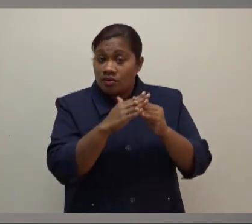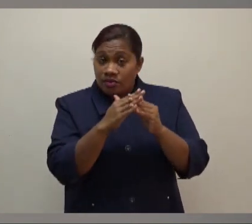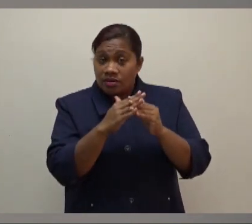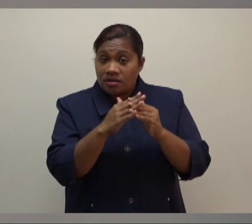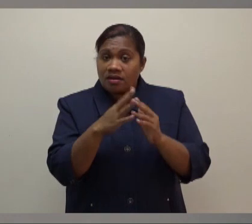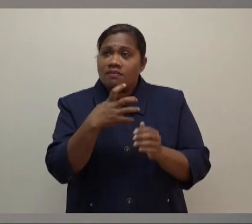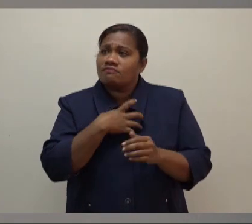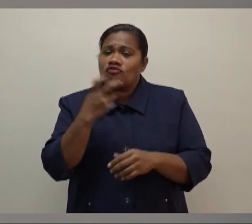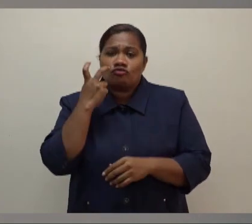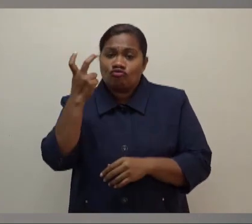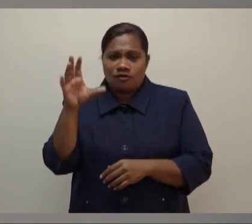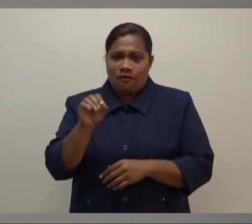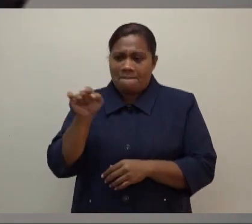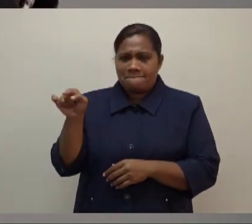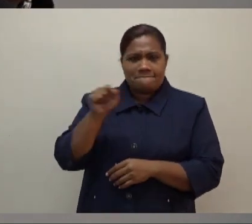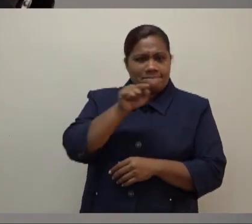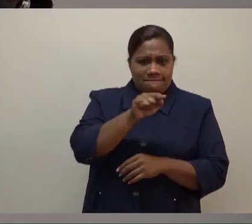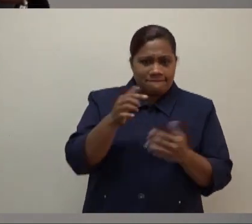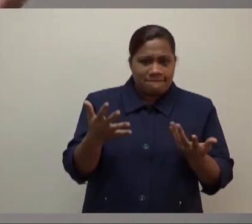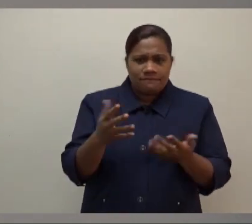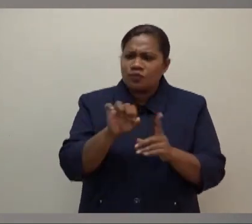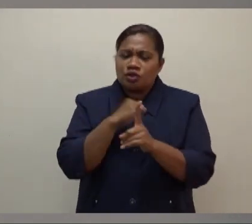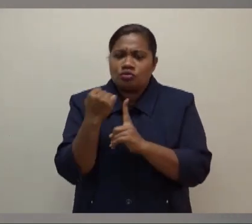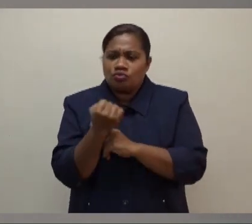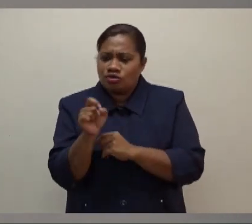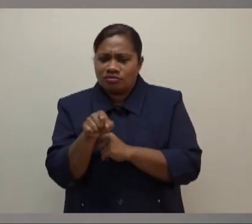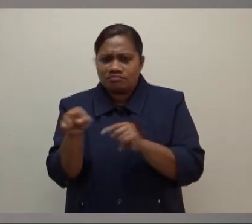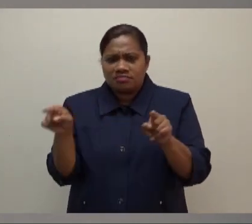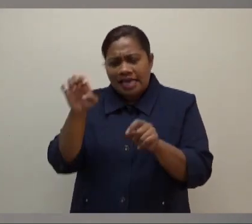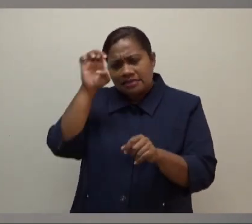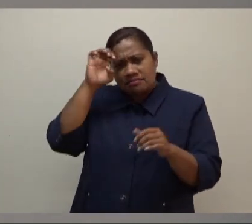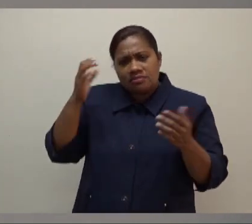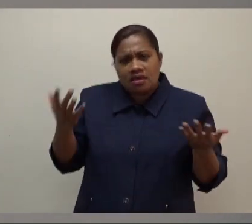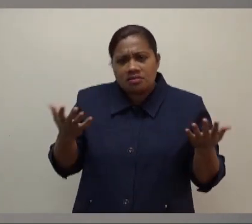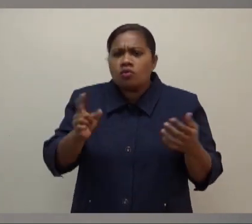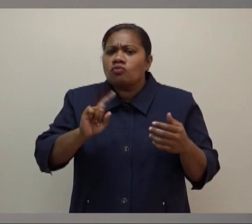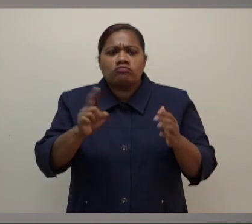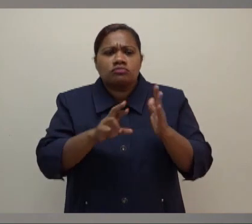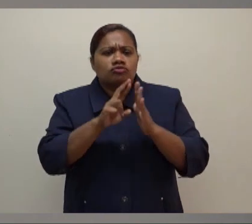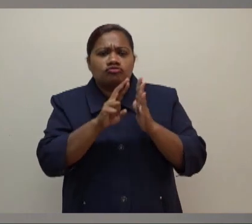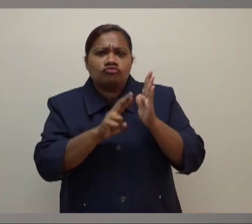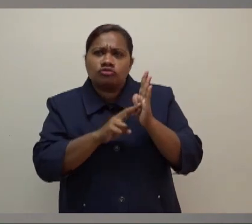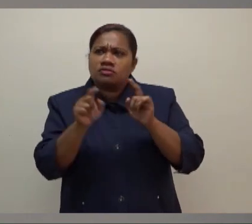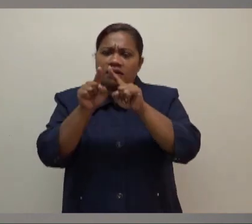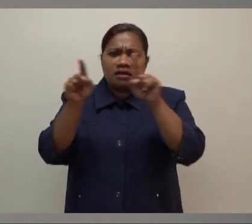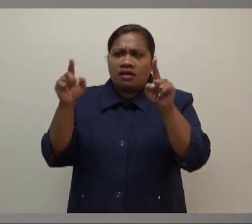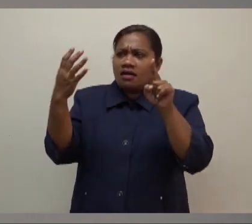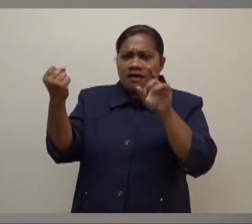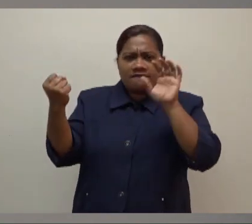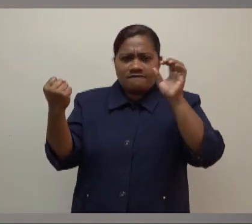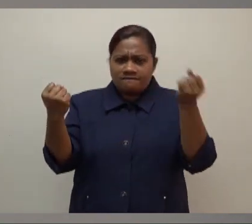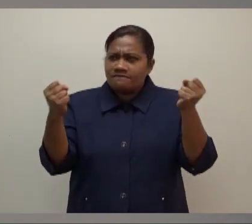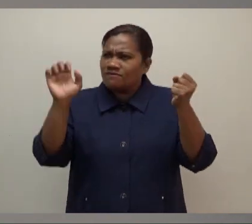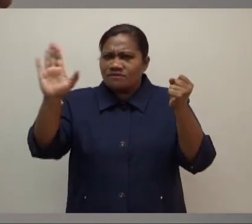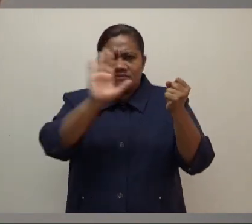a lot of tourists from. What's the situation in their respective states? What kind of rules do the states have in their respective country